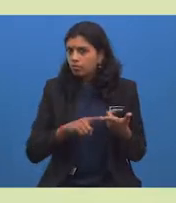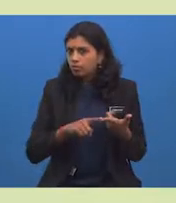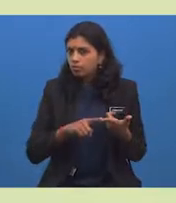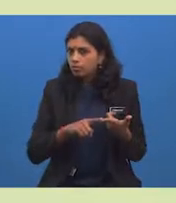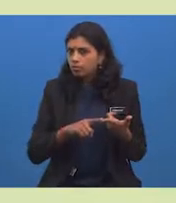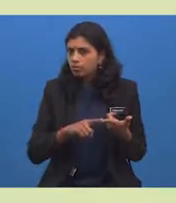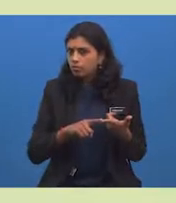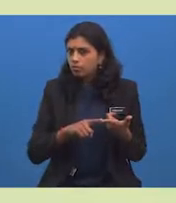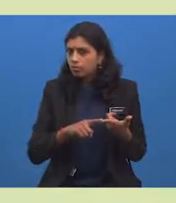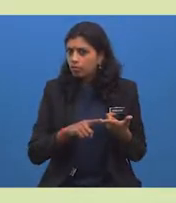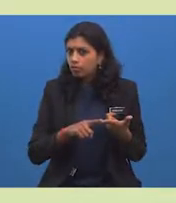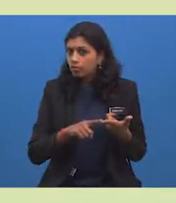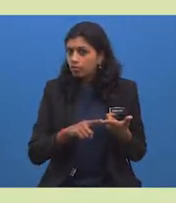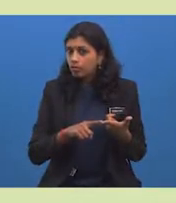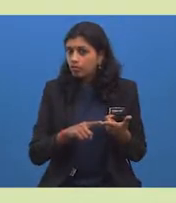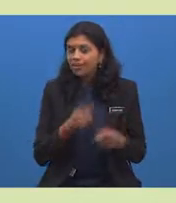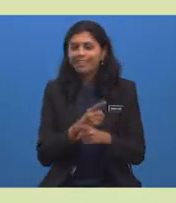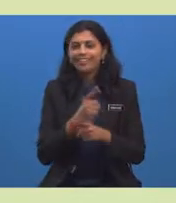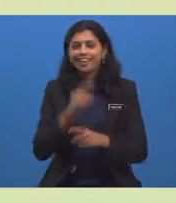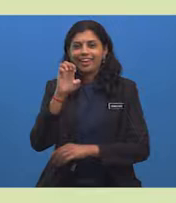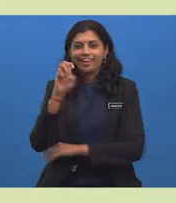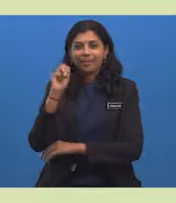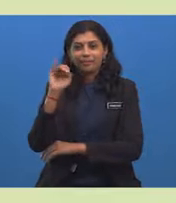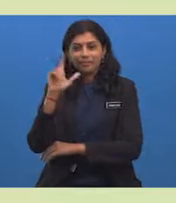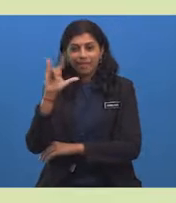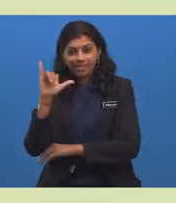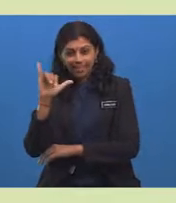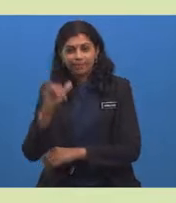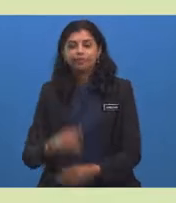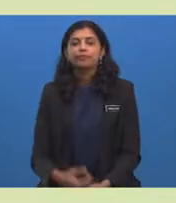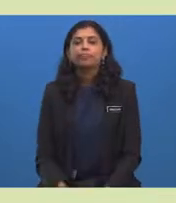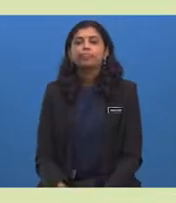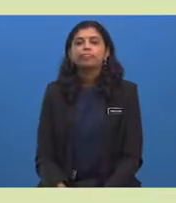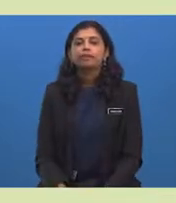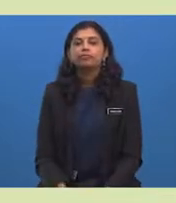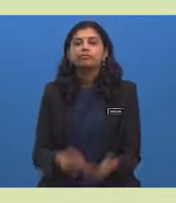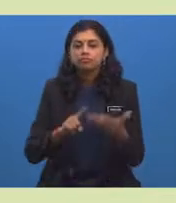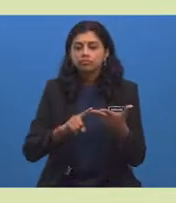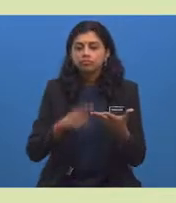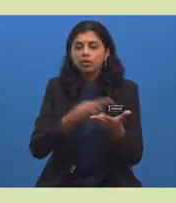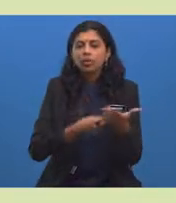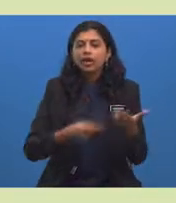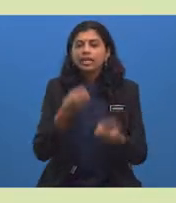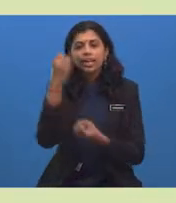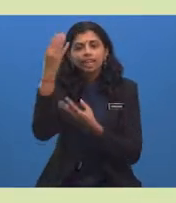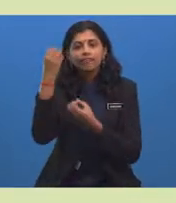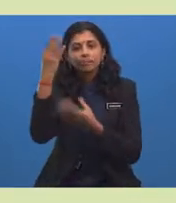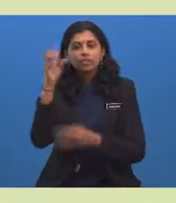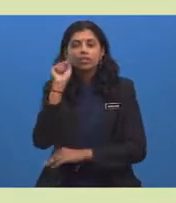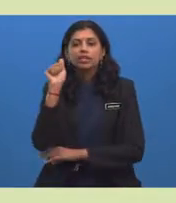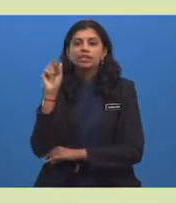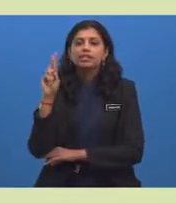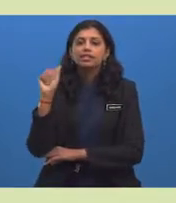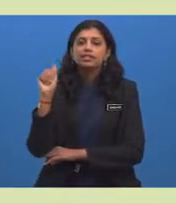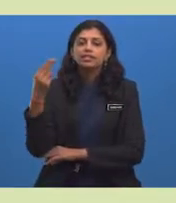She is Emily What information did Sarah